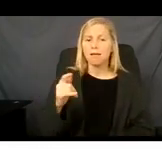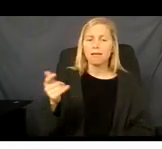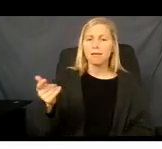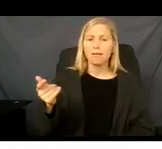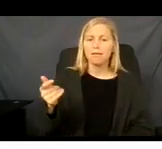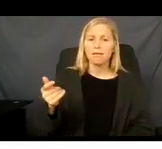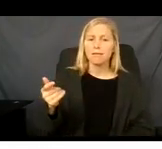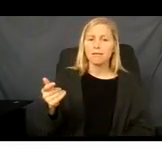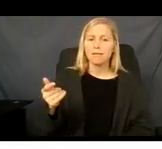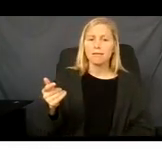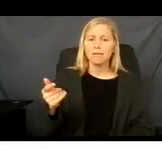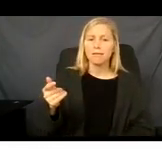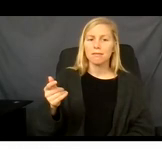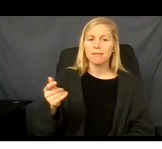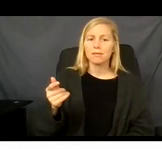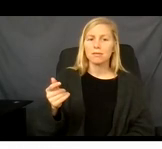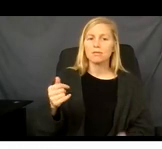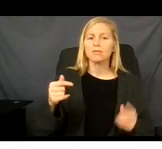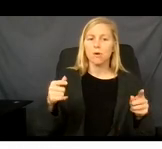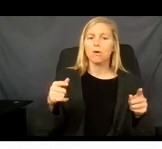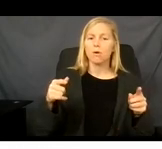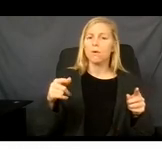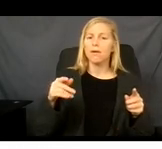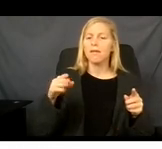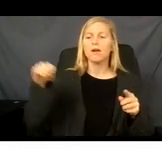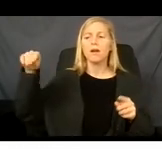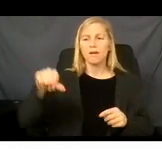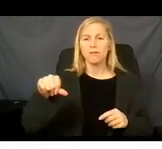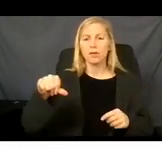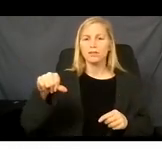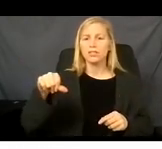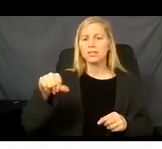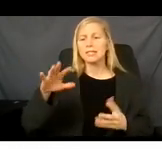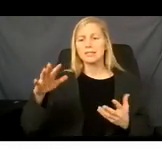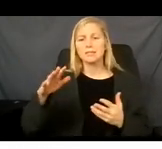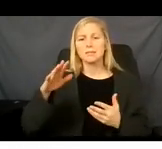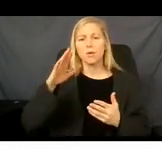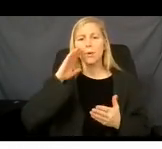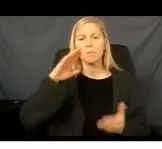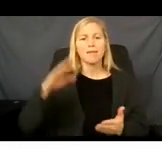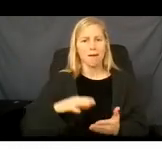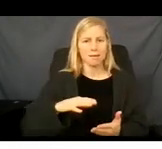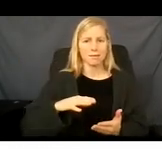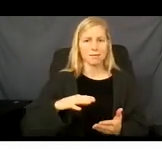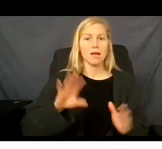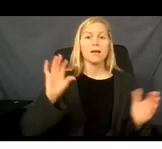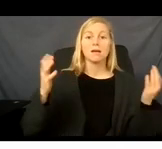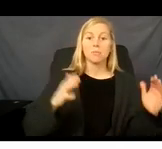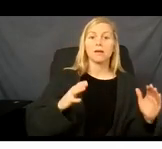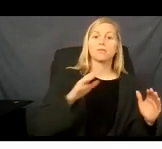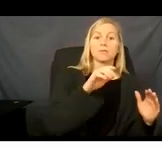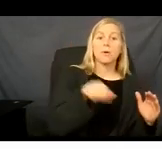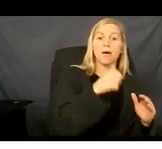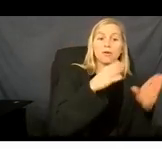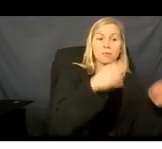does not have another coverage like an employer's coverage. In that you would not be able to pick a plan